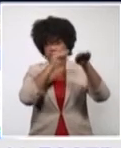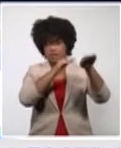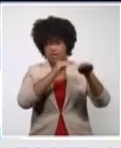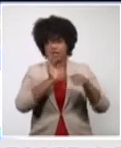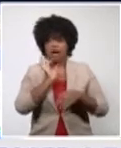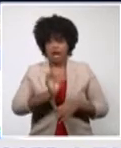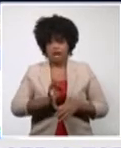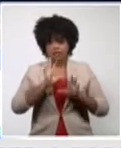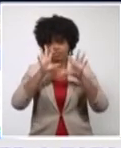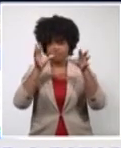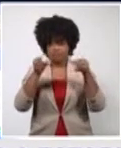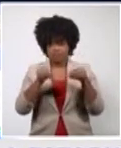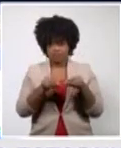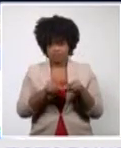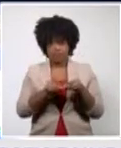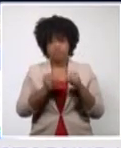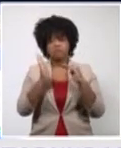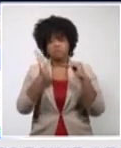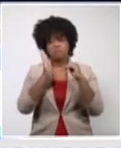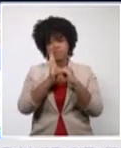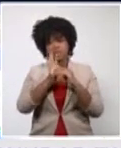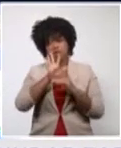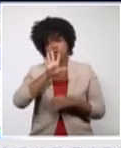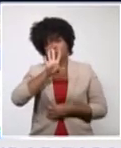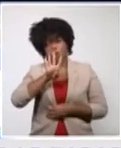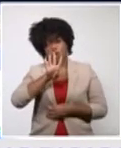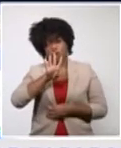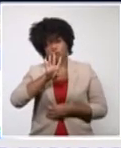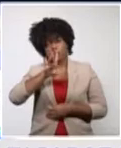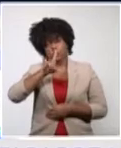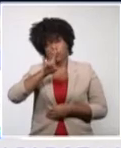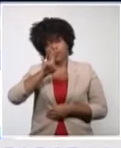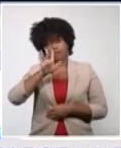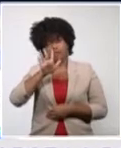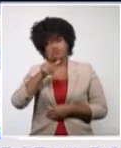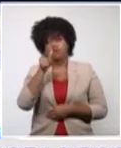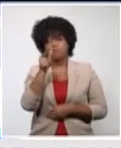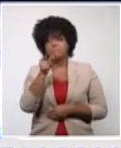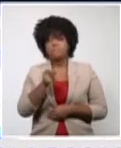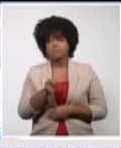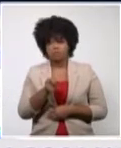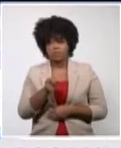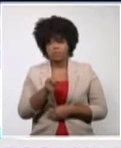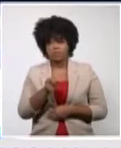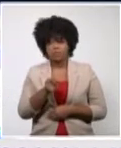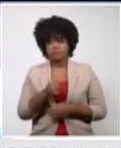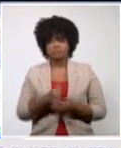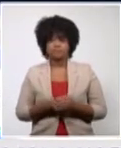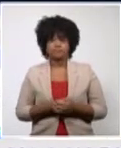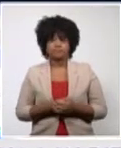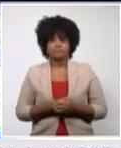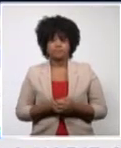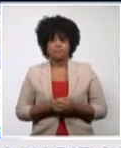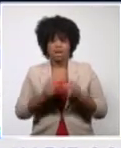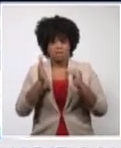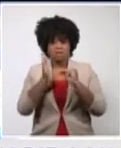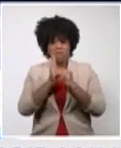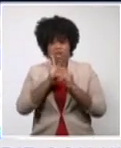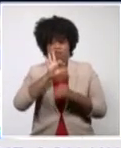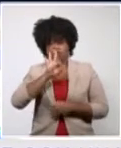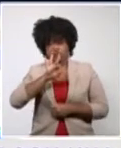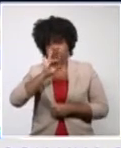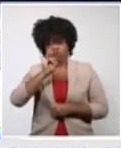And we continue with the positive trend of more discharges than people newly admitted.